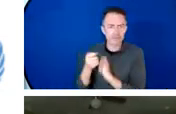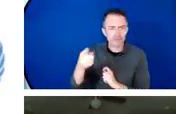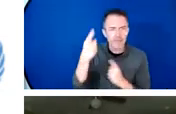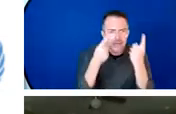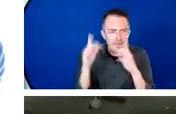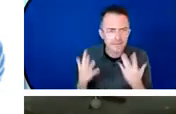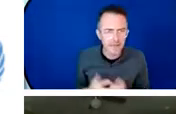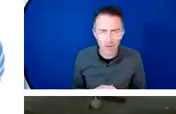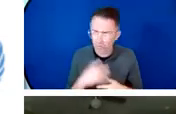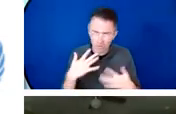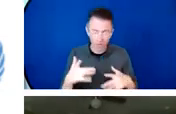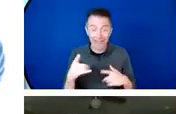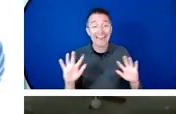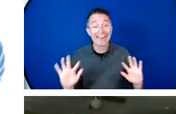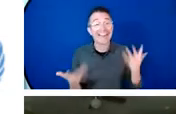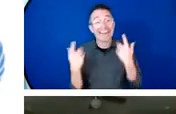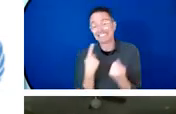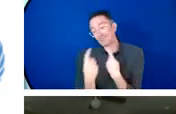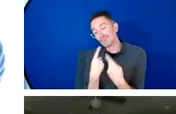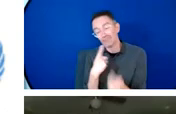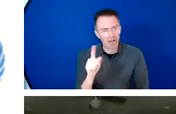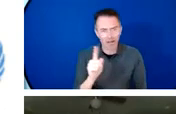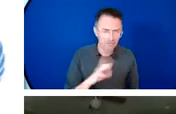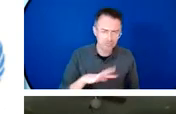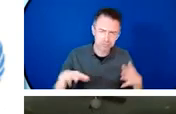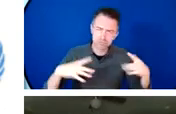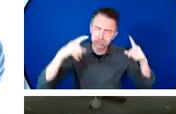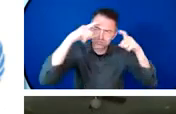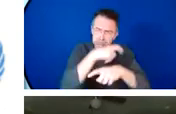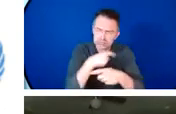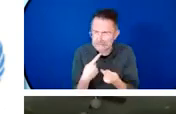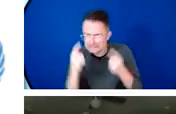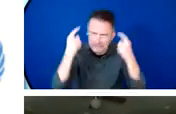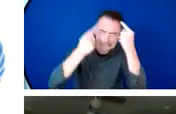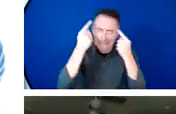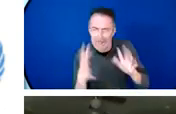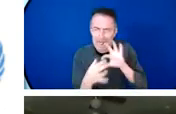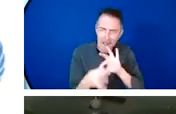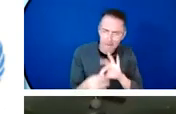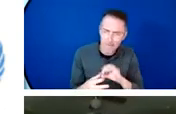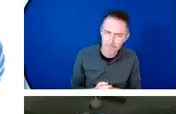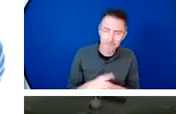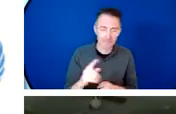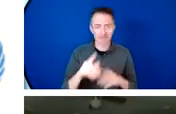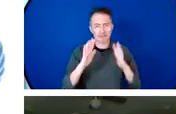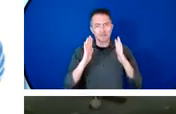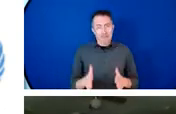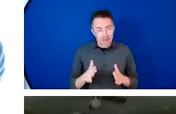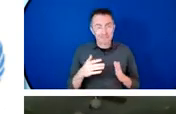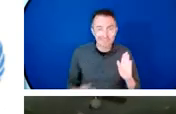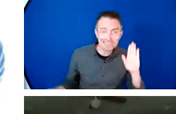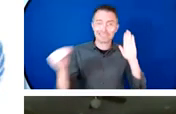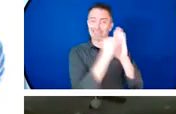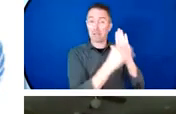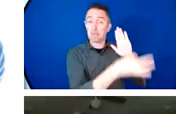to the south and implementing health and environmental policies and programs that provide meaningful change for people and their communities